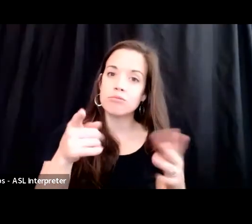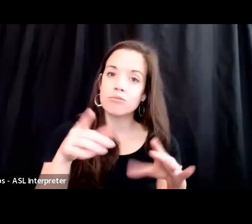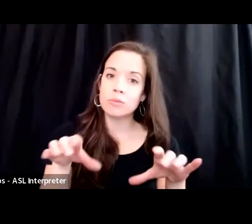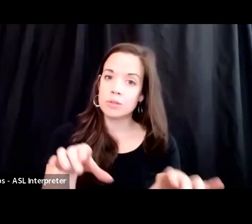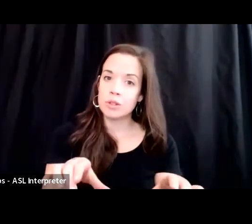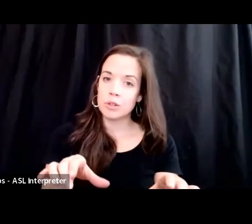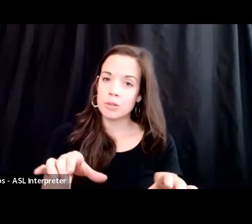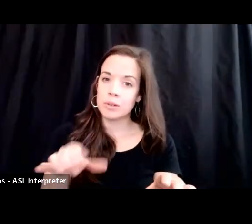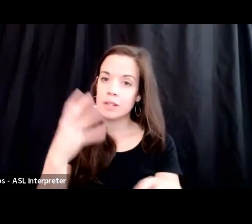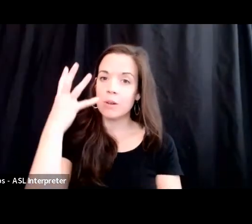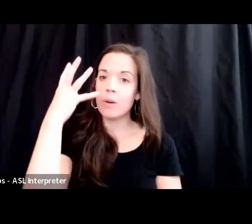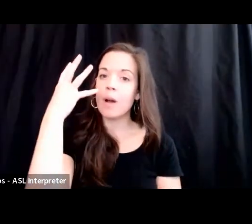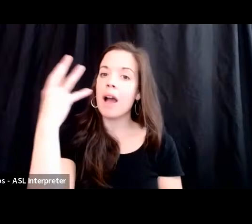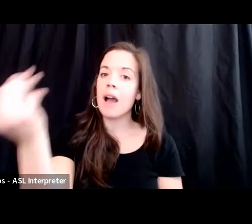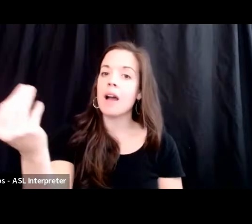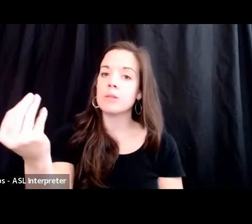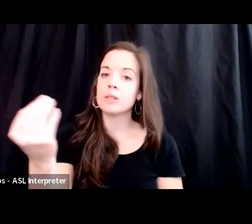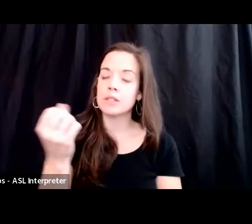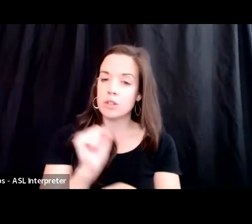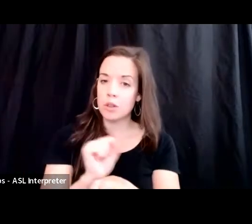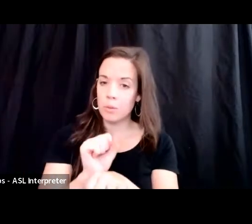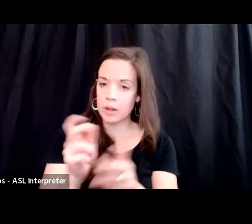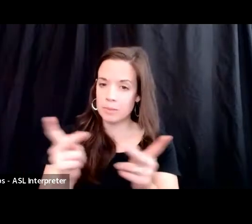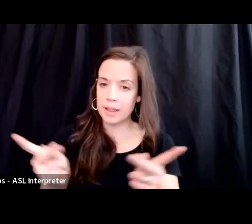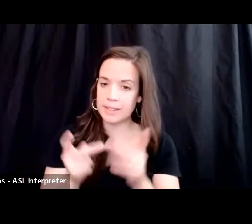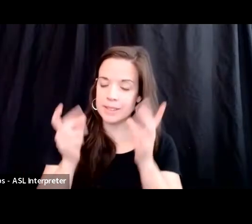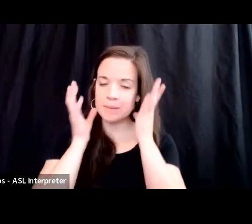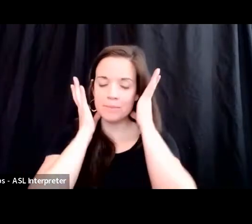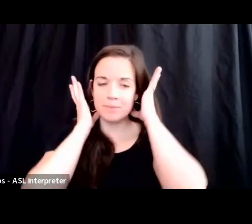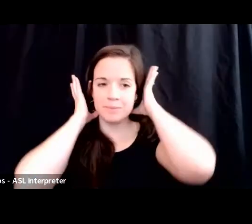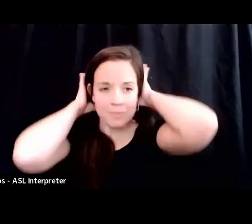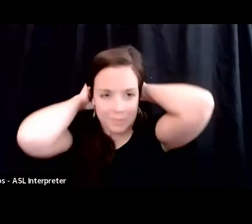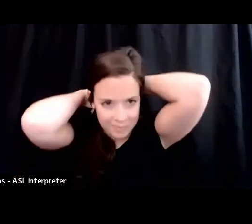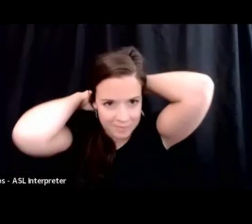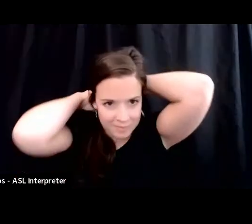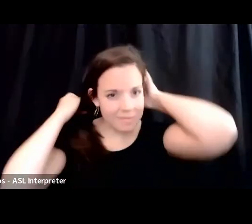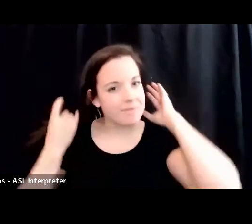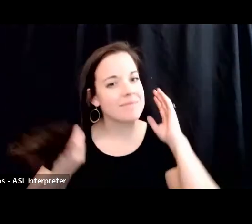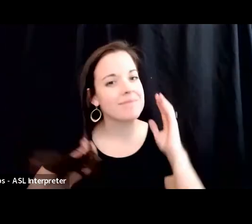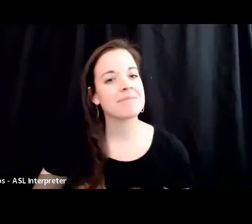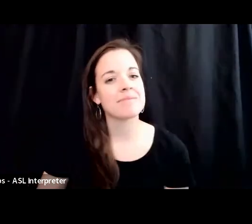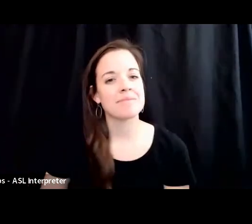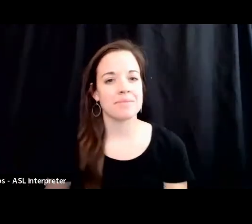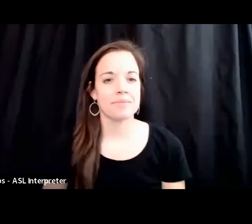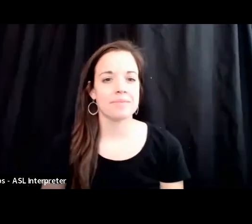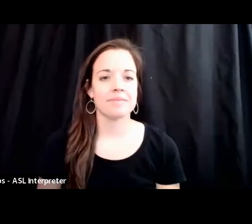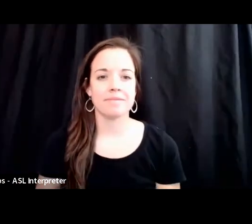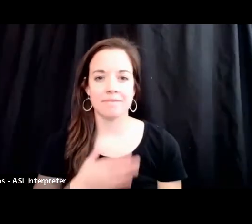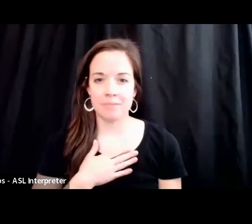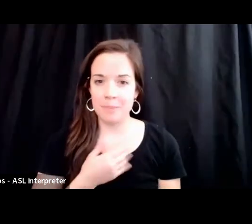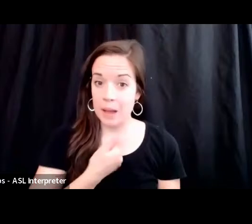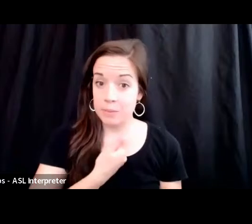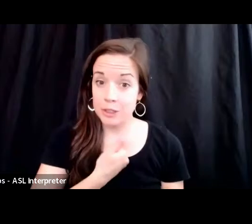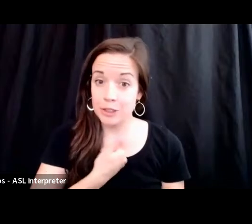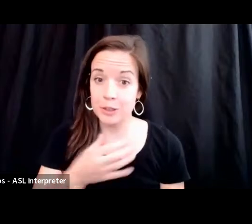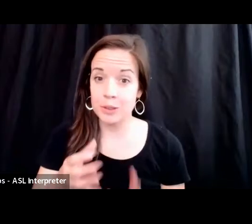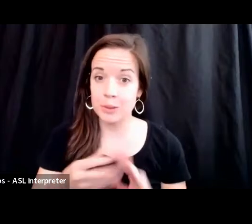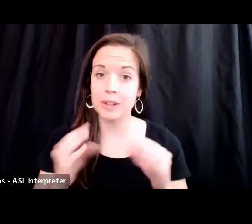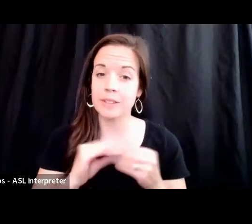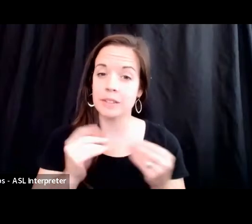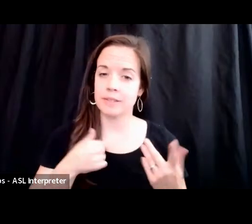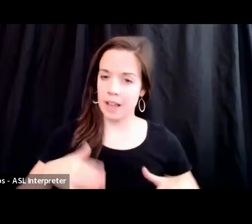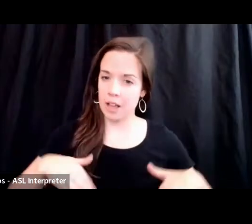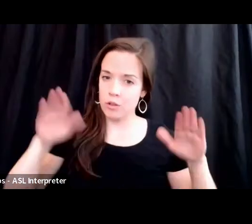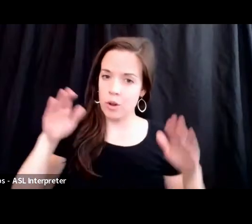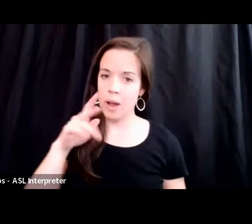you go out into the workplace. So let me start with my own personal story. I grew up in